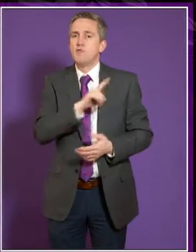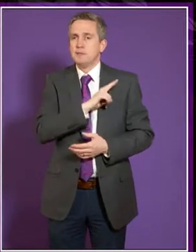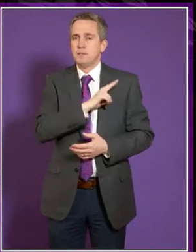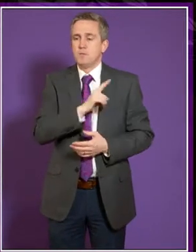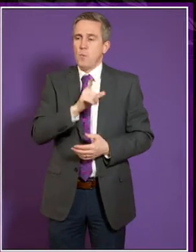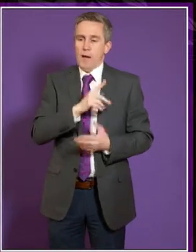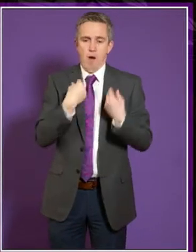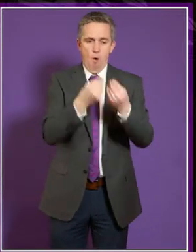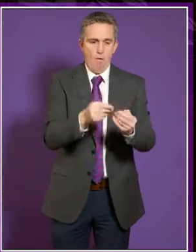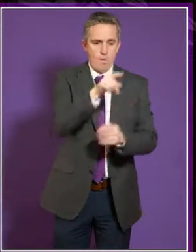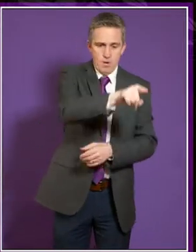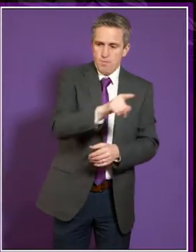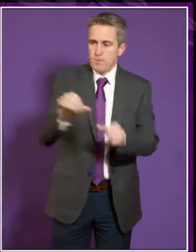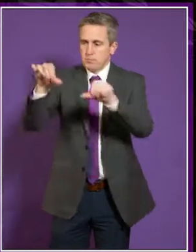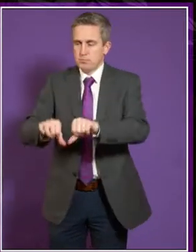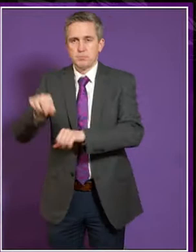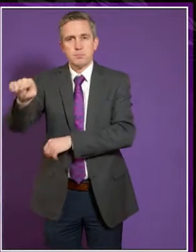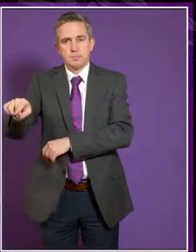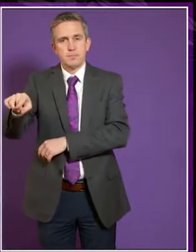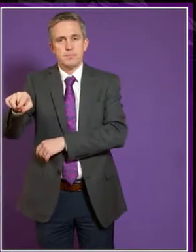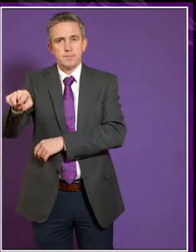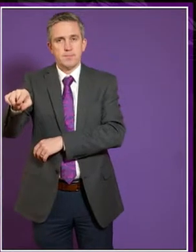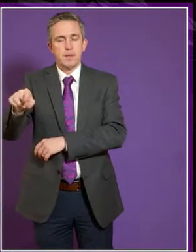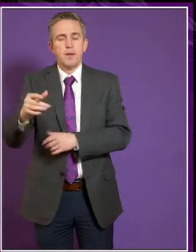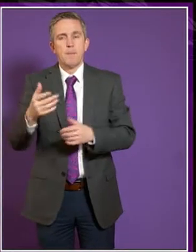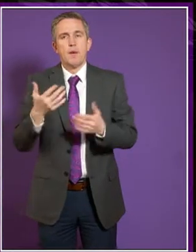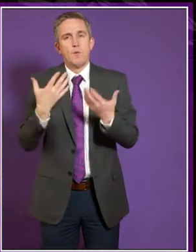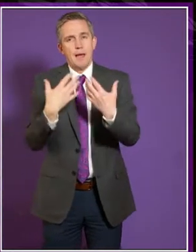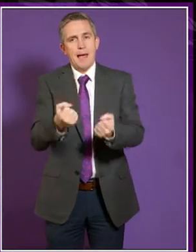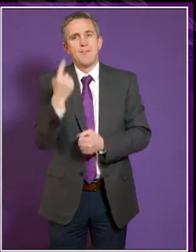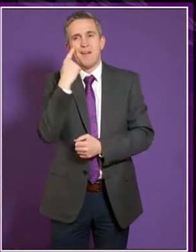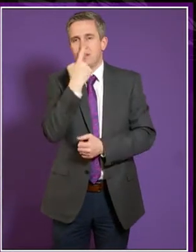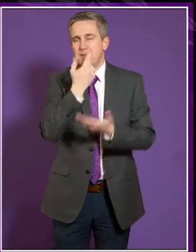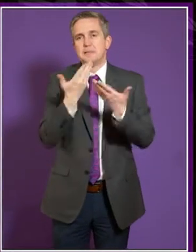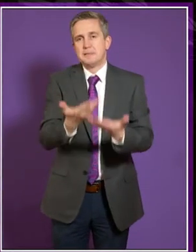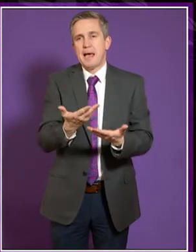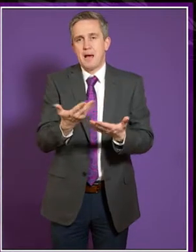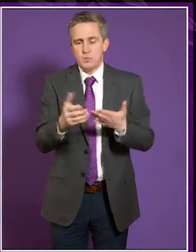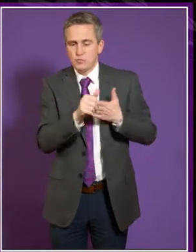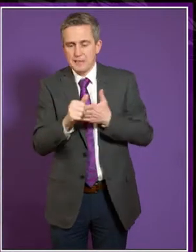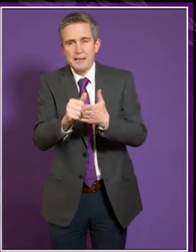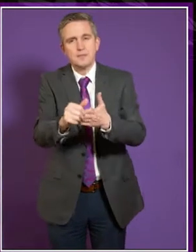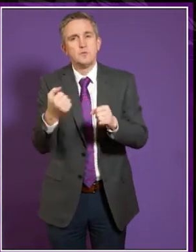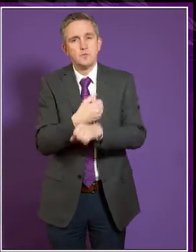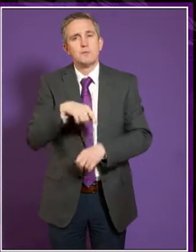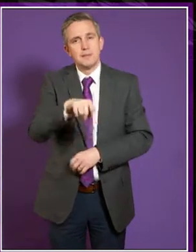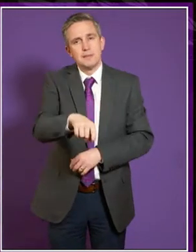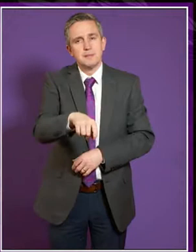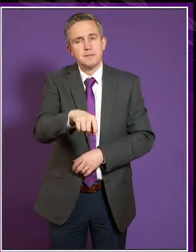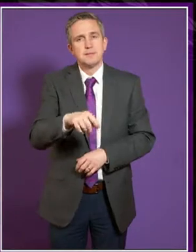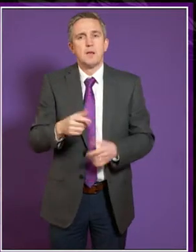why you've taken that decision. But I think there is now an evidence base there that allows us to do that. Many institutions